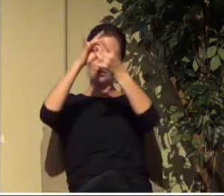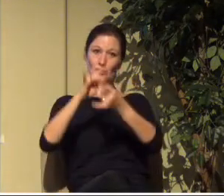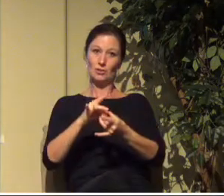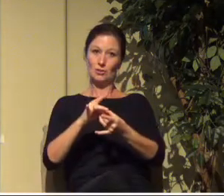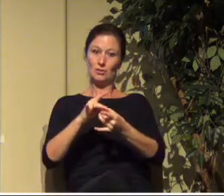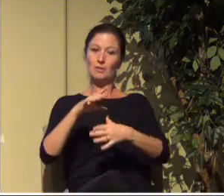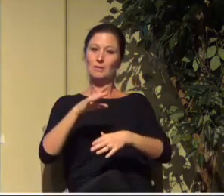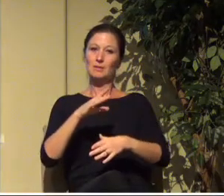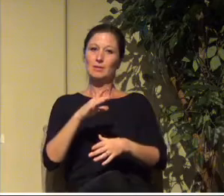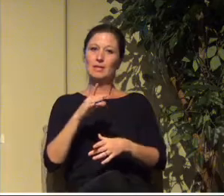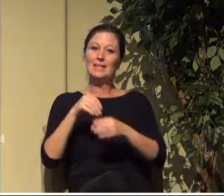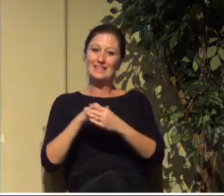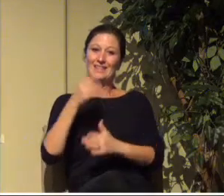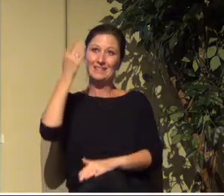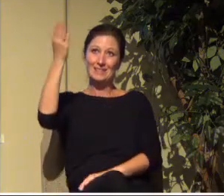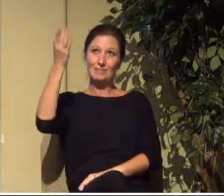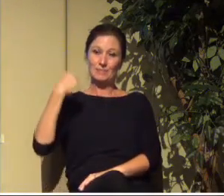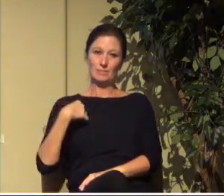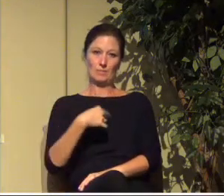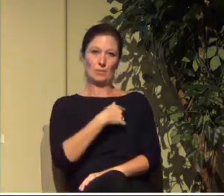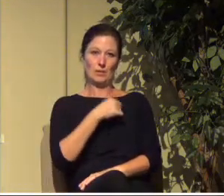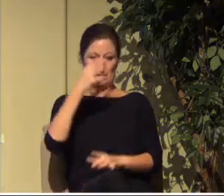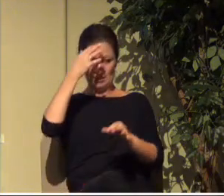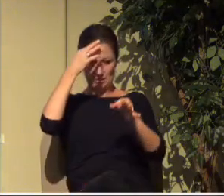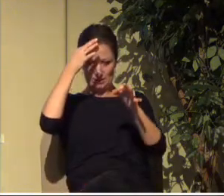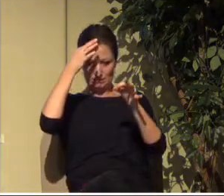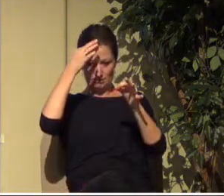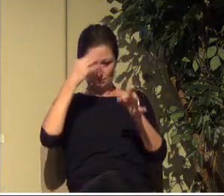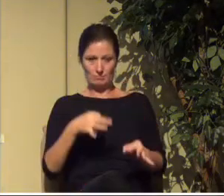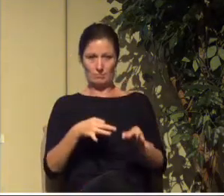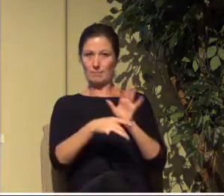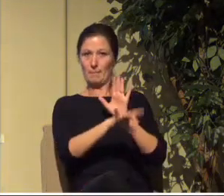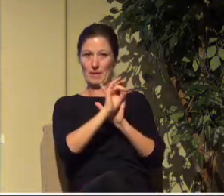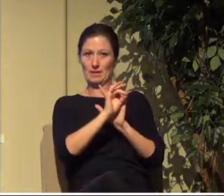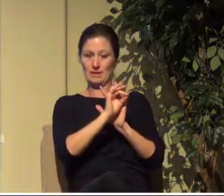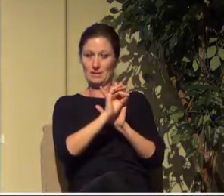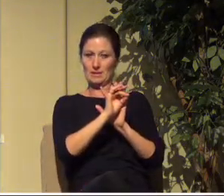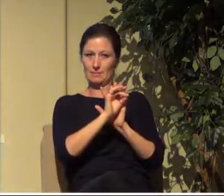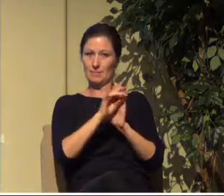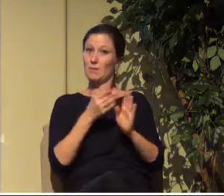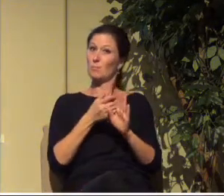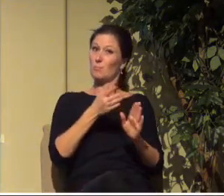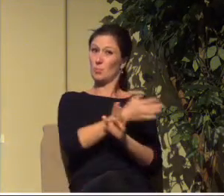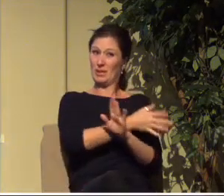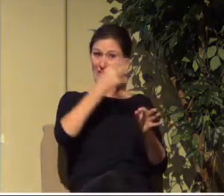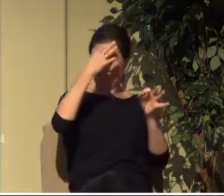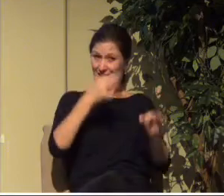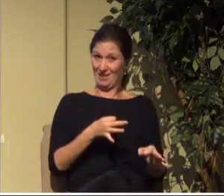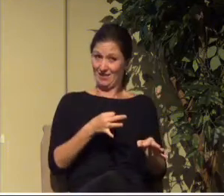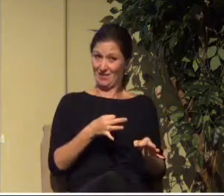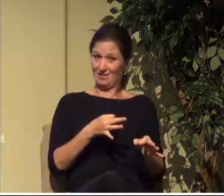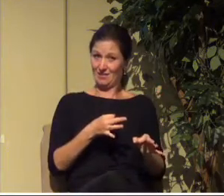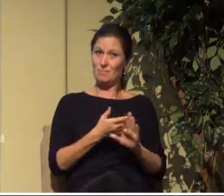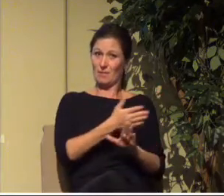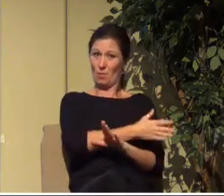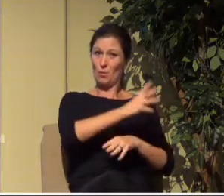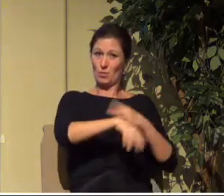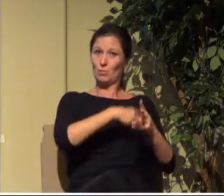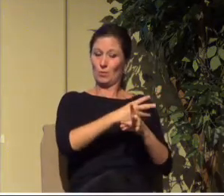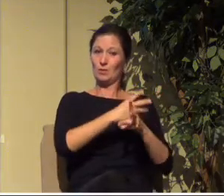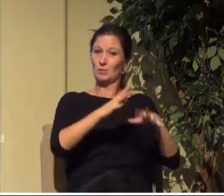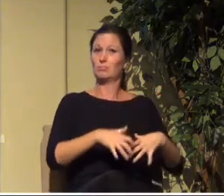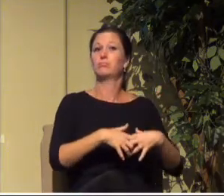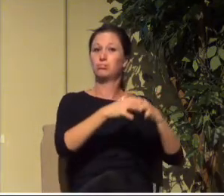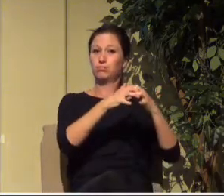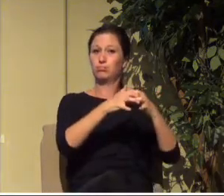In him we were also chosen, having been predestined according to the plan of him who works out everything in conformity